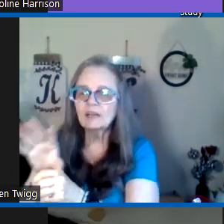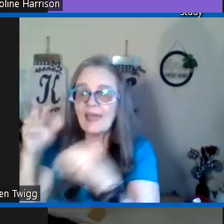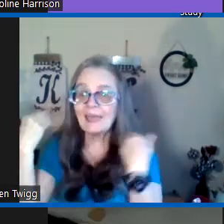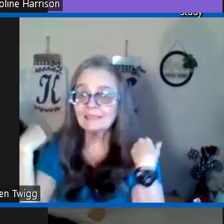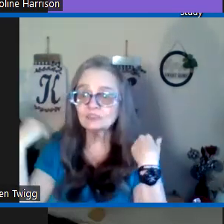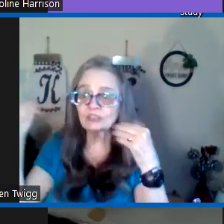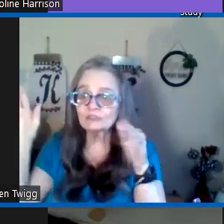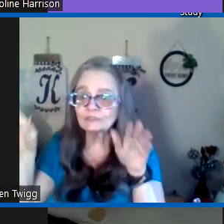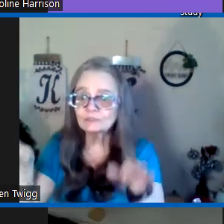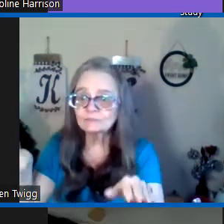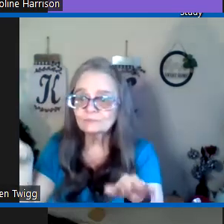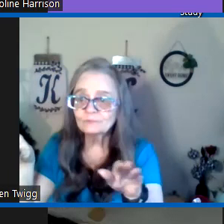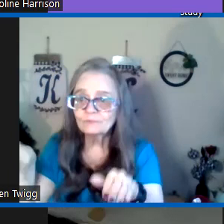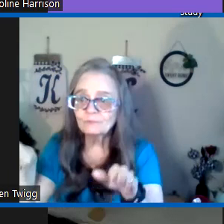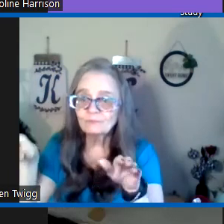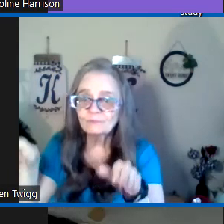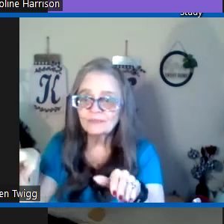angels angels